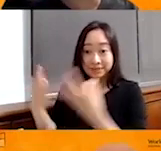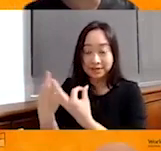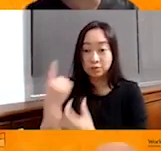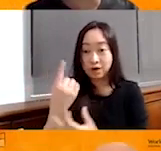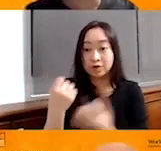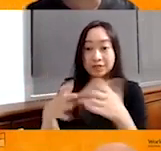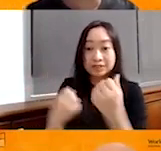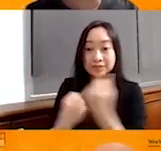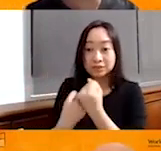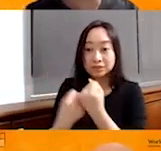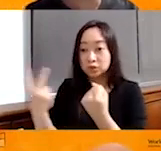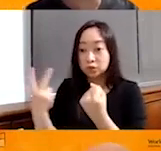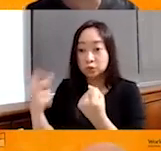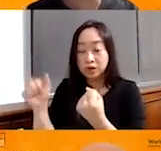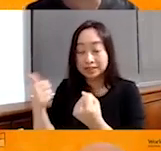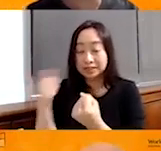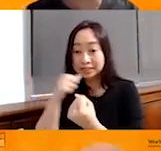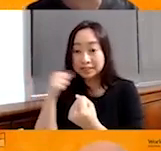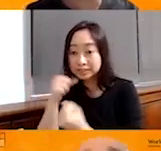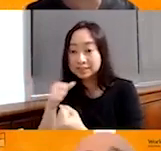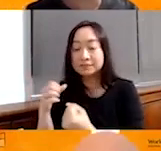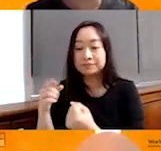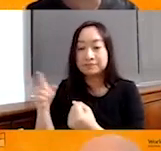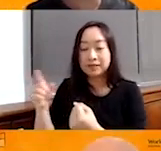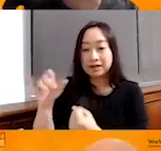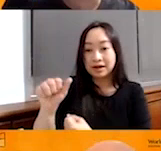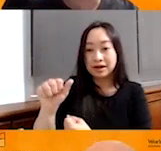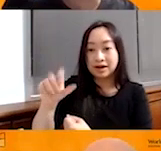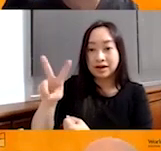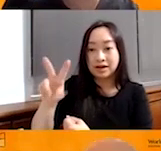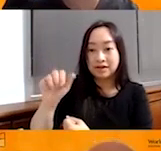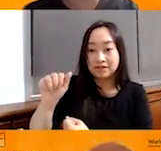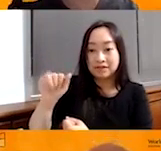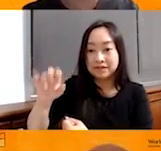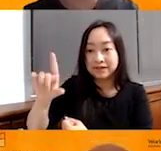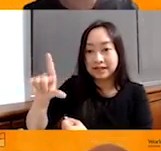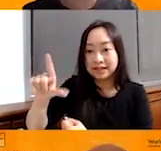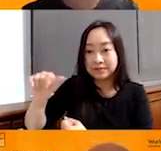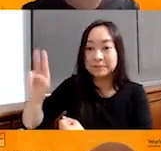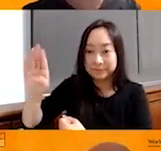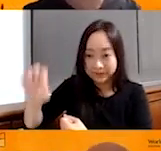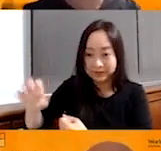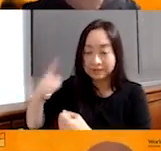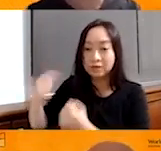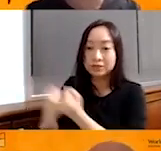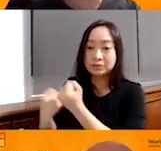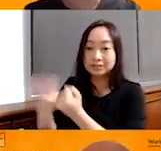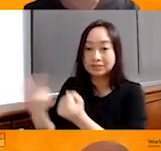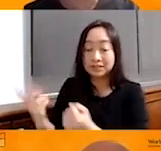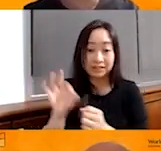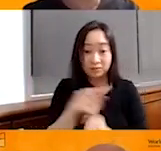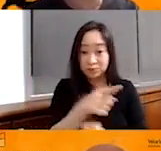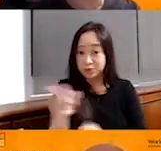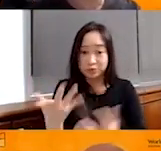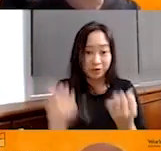and the two others are, we can call available, you know, to be a sponsor. Then if someone of you want